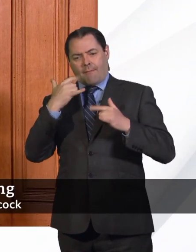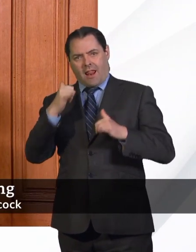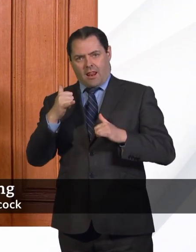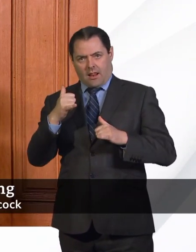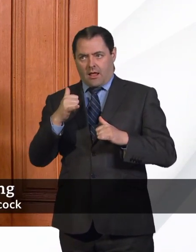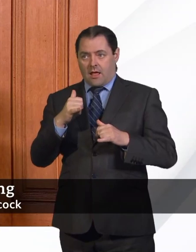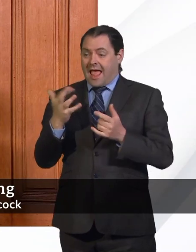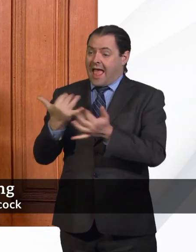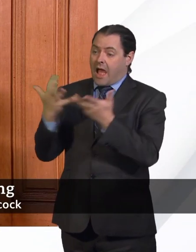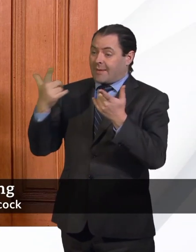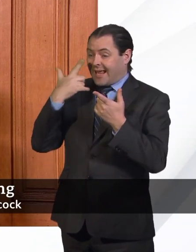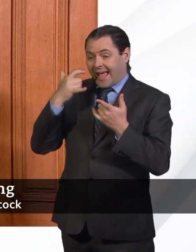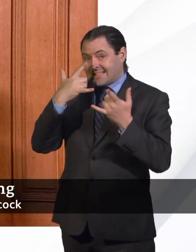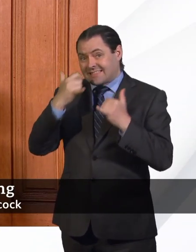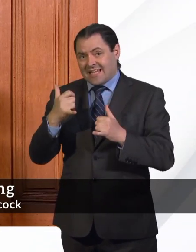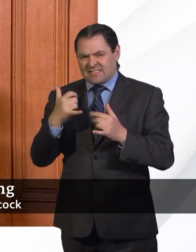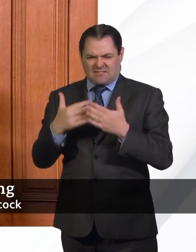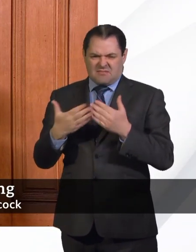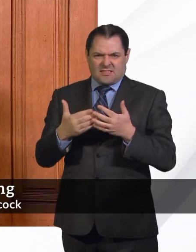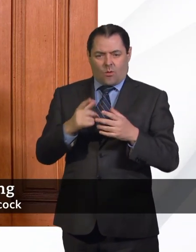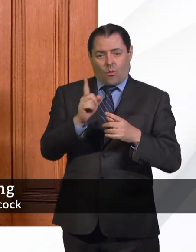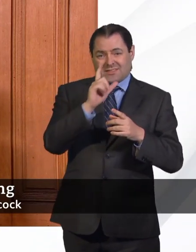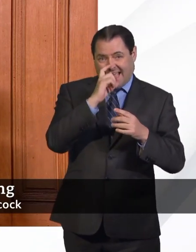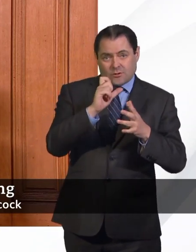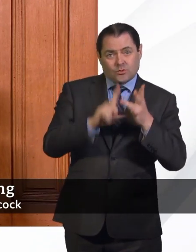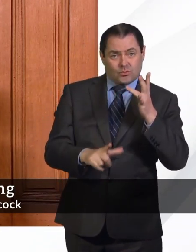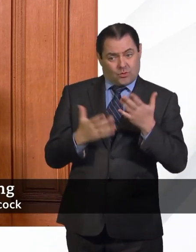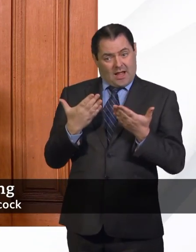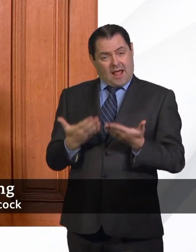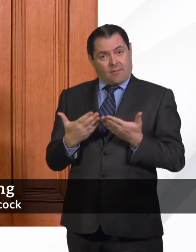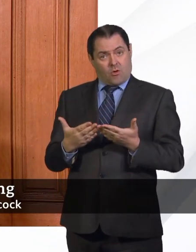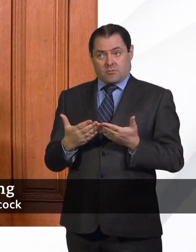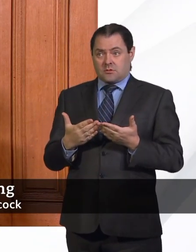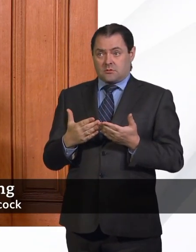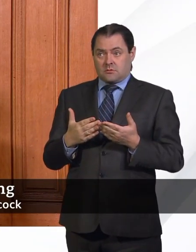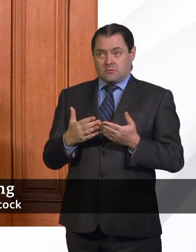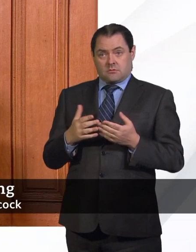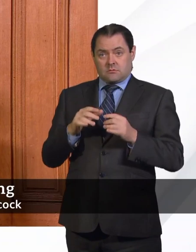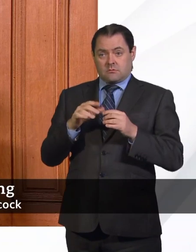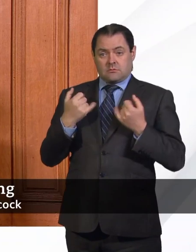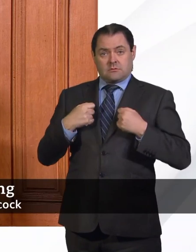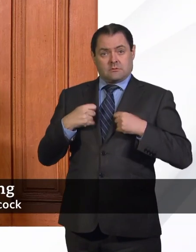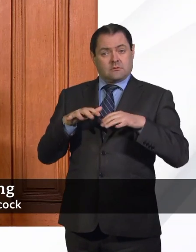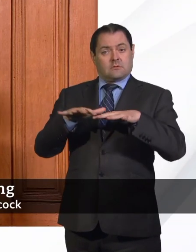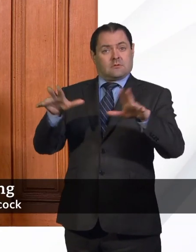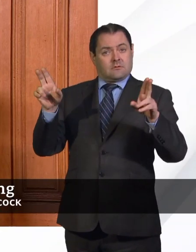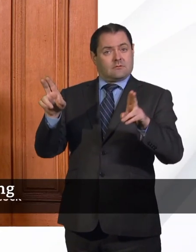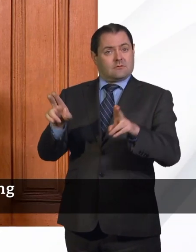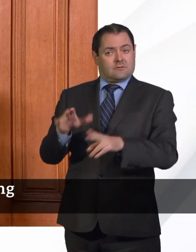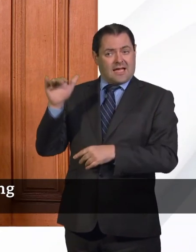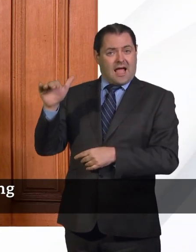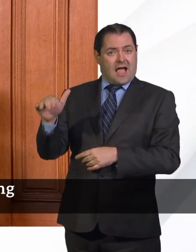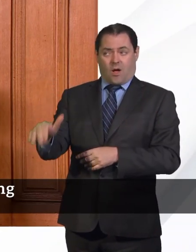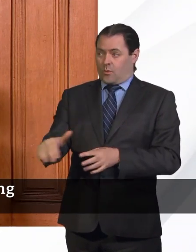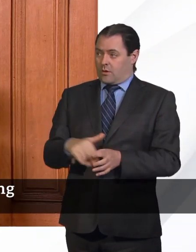tests rather than the numbers which matter. So at the moment, we have a falling number of infections, and what we're really